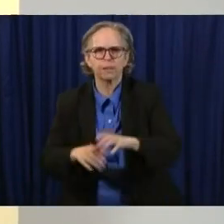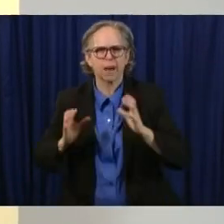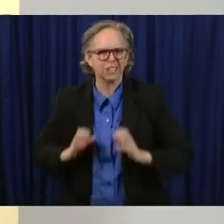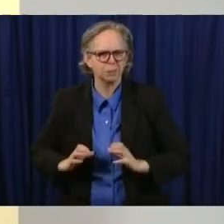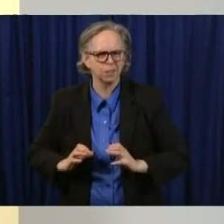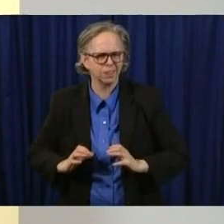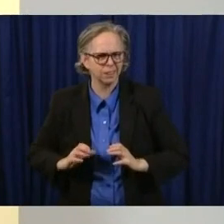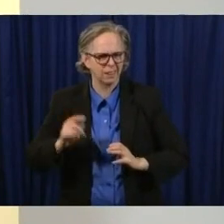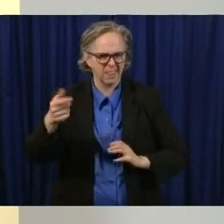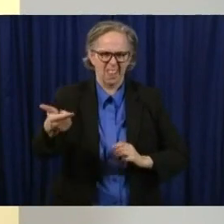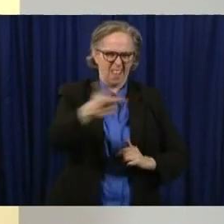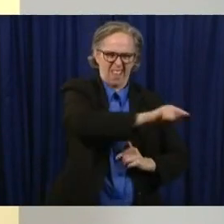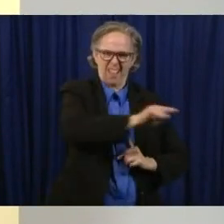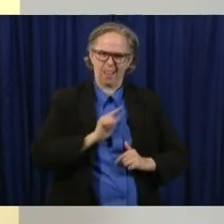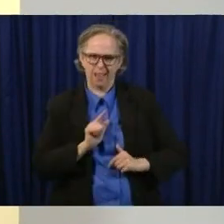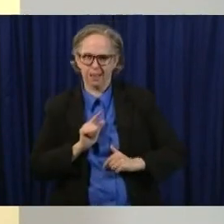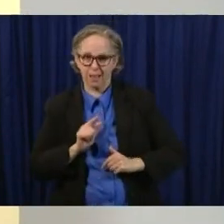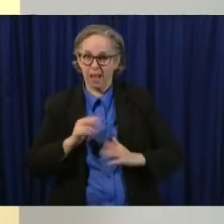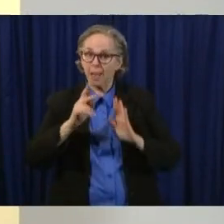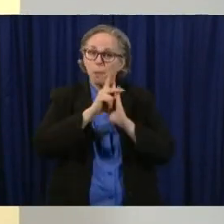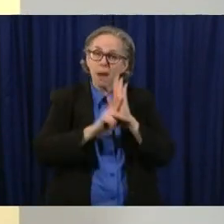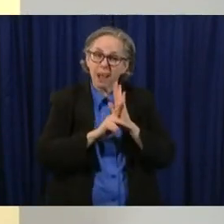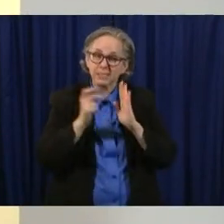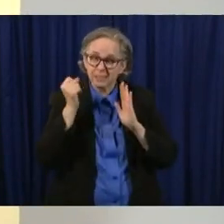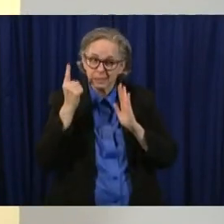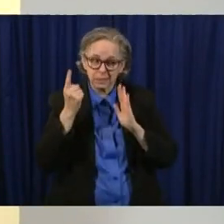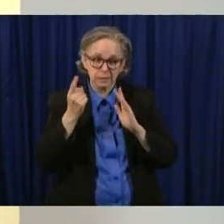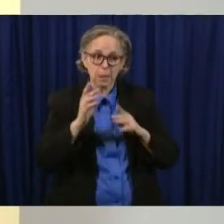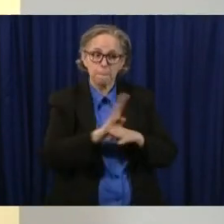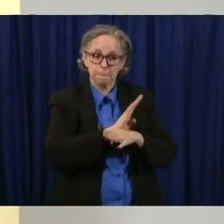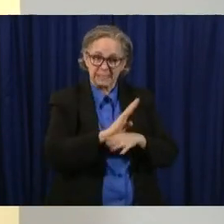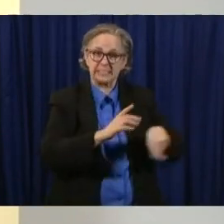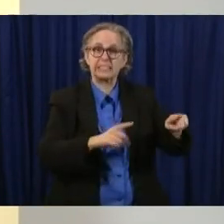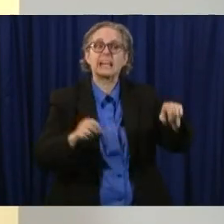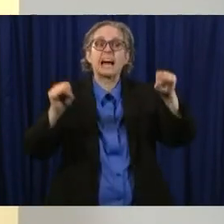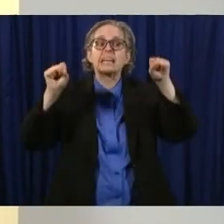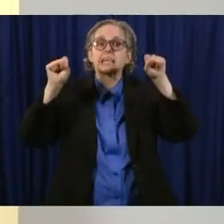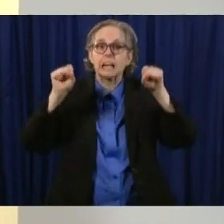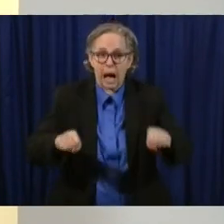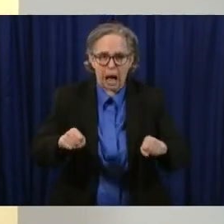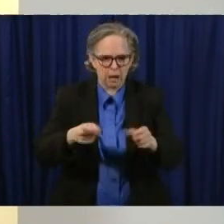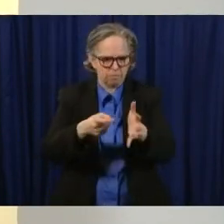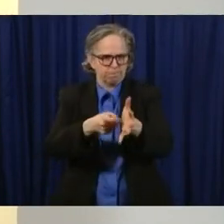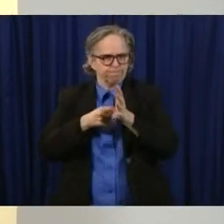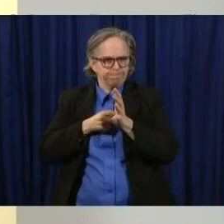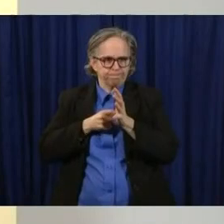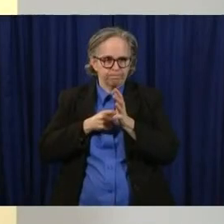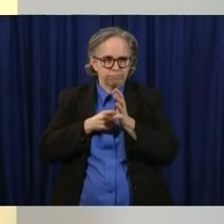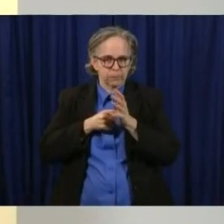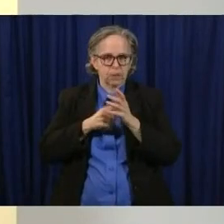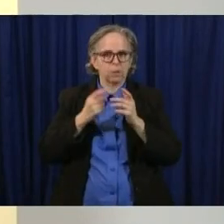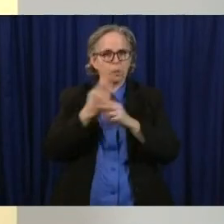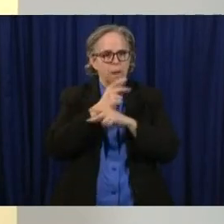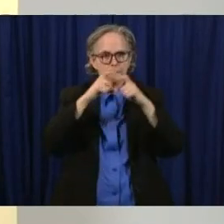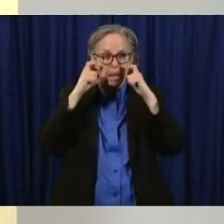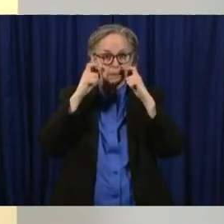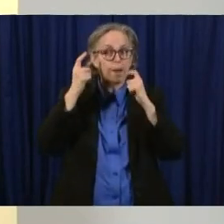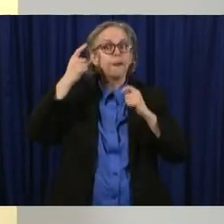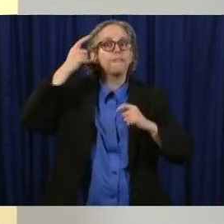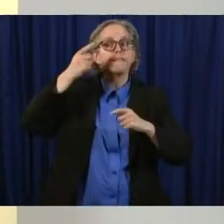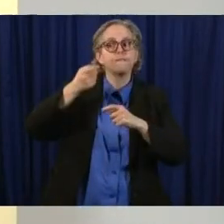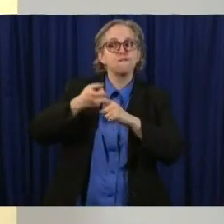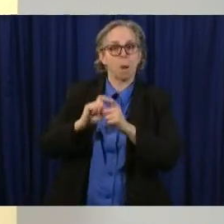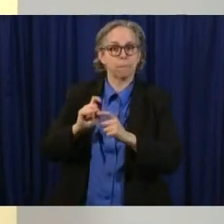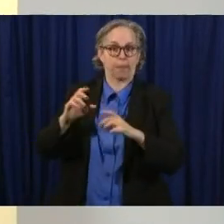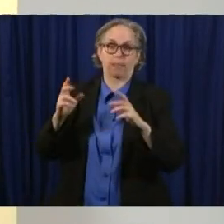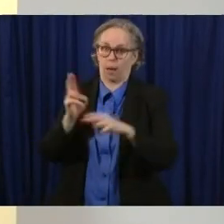mandate uh face coverings for their customers but the pushback that we got from businesses was that